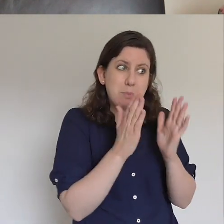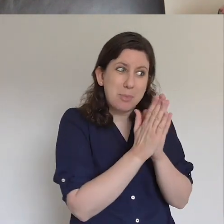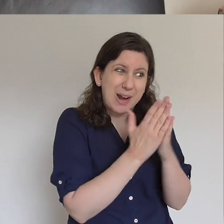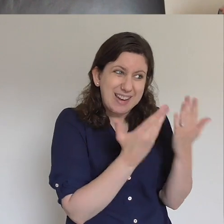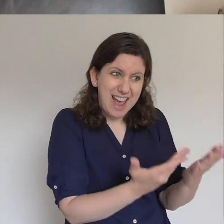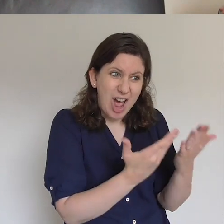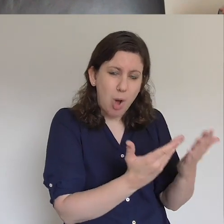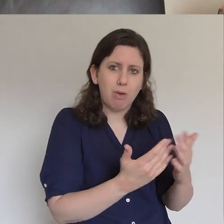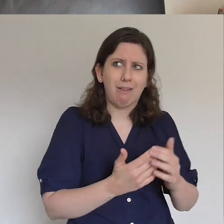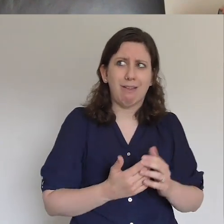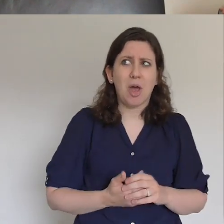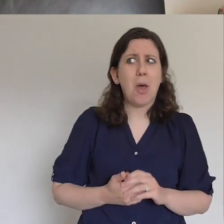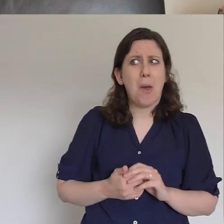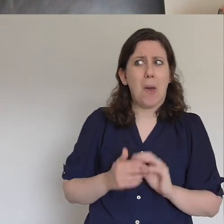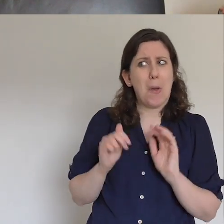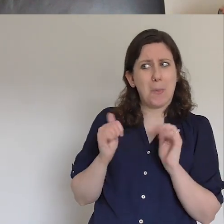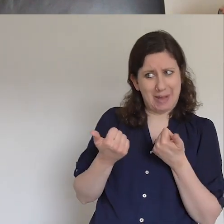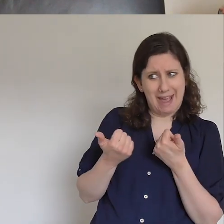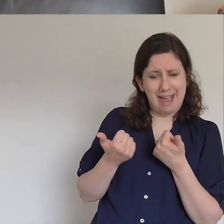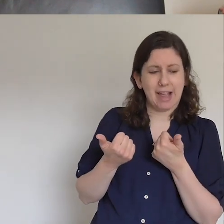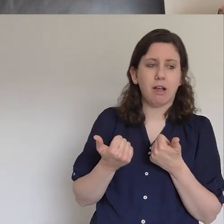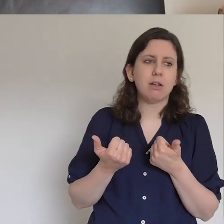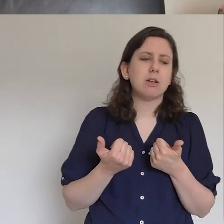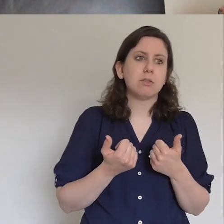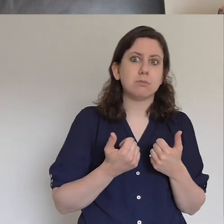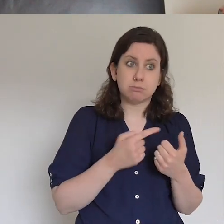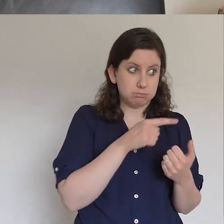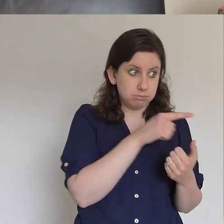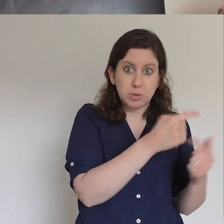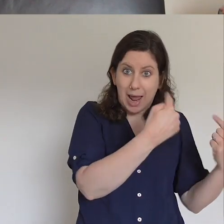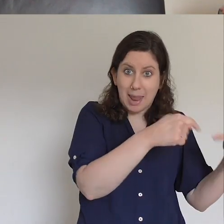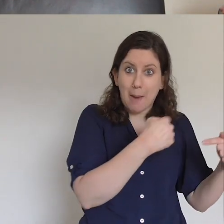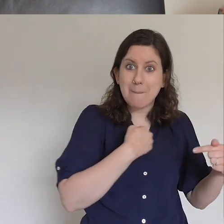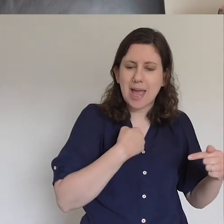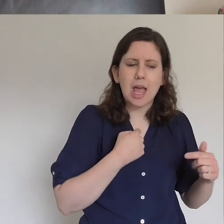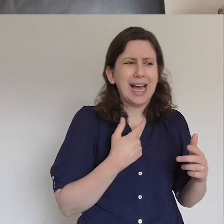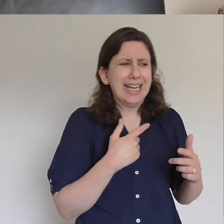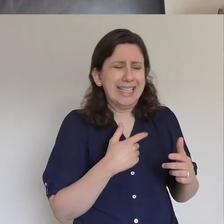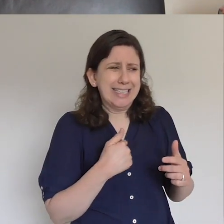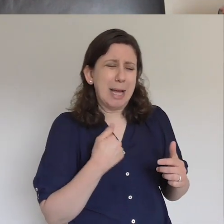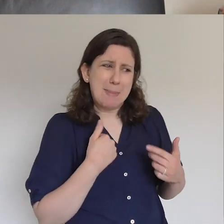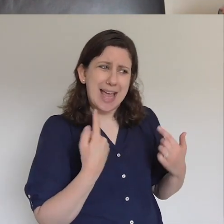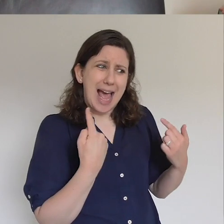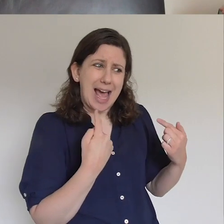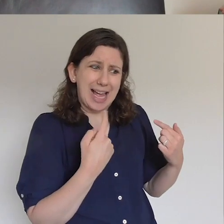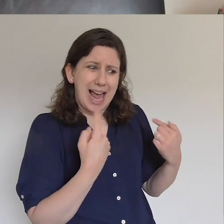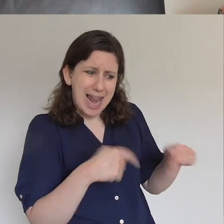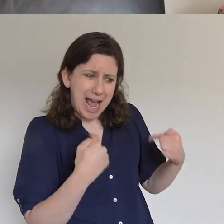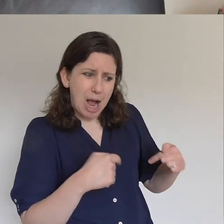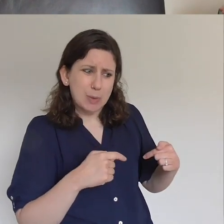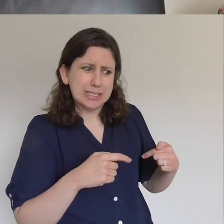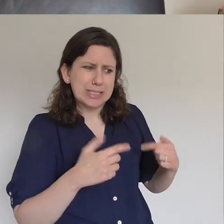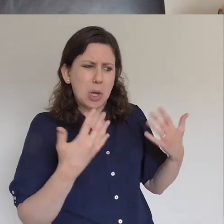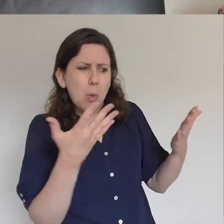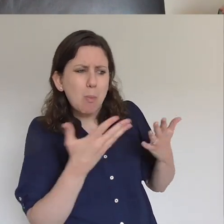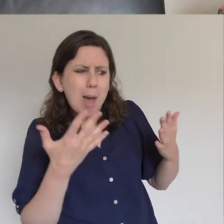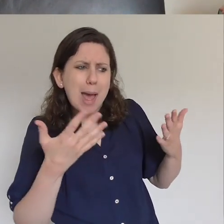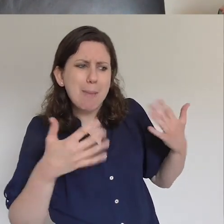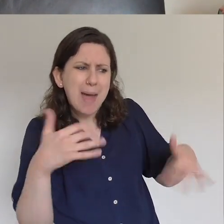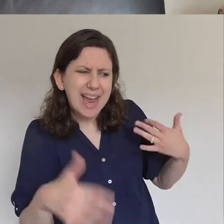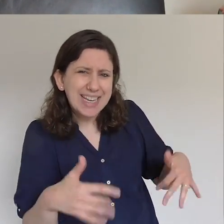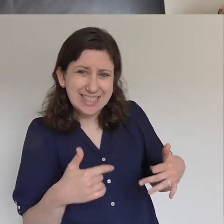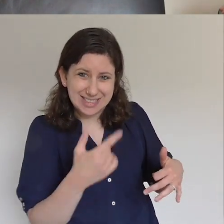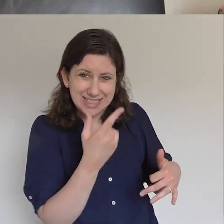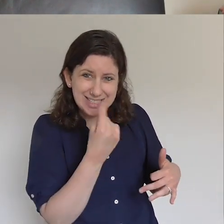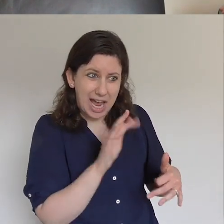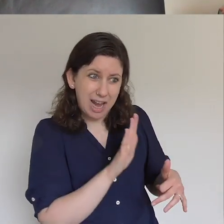she said okay and she let me pray and I said to her can I put my hand where the pain is you know and you can see her face